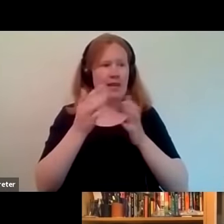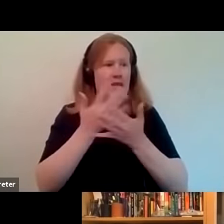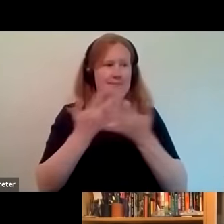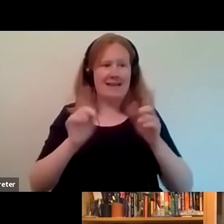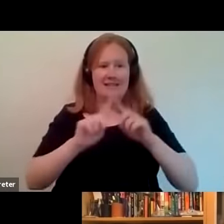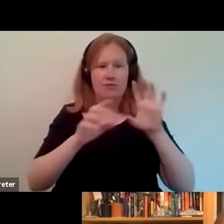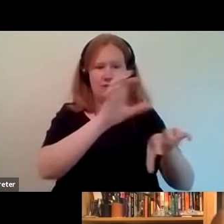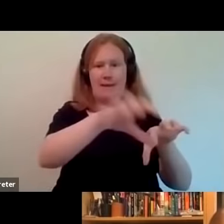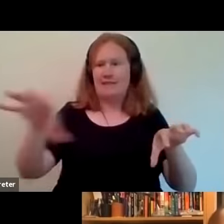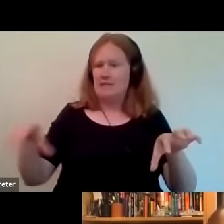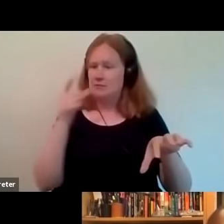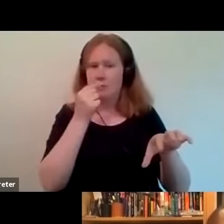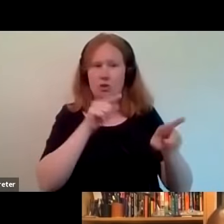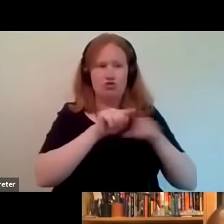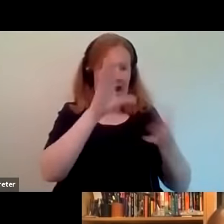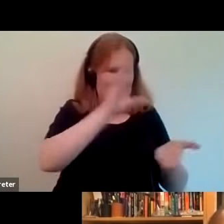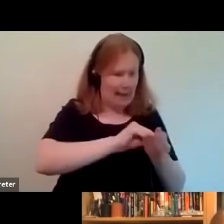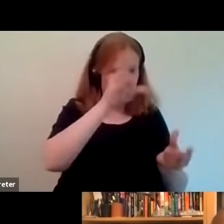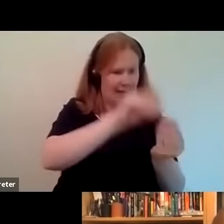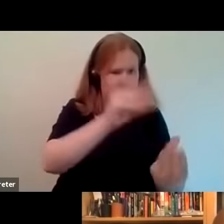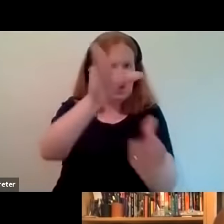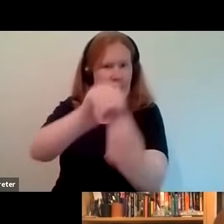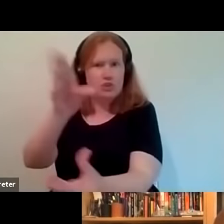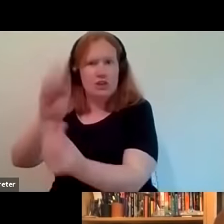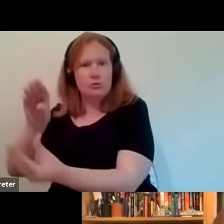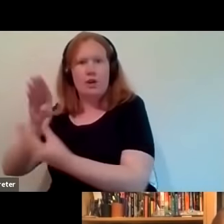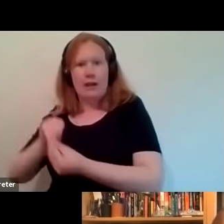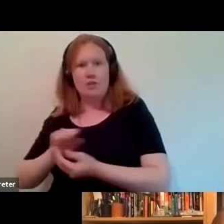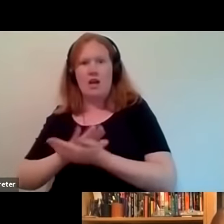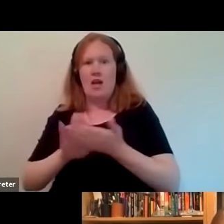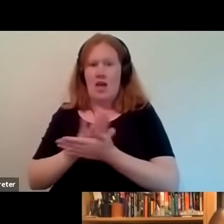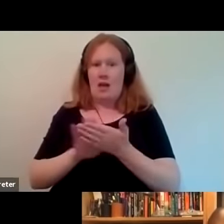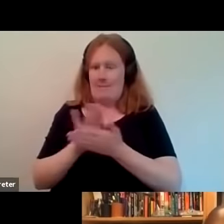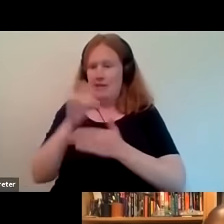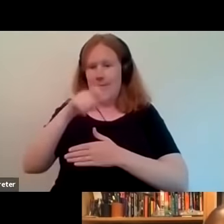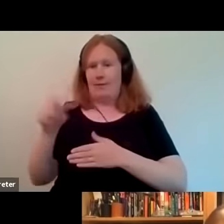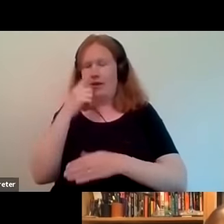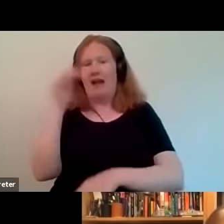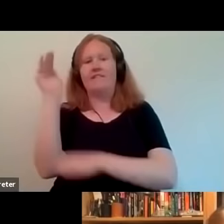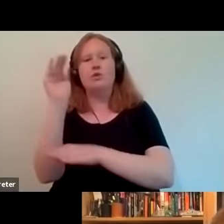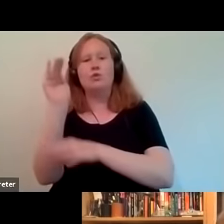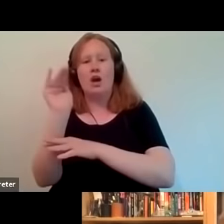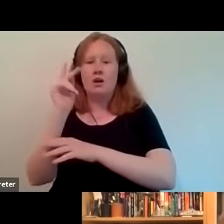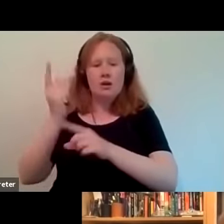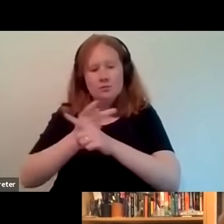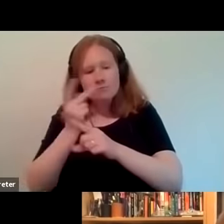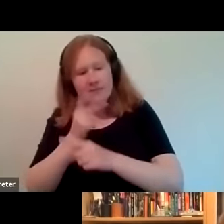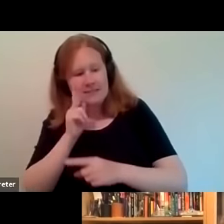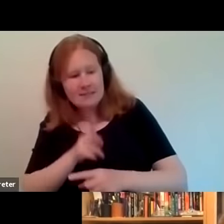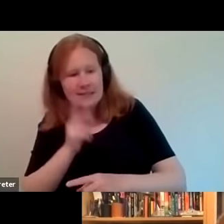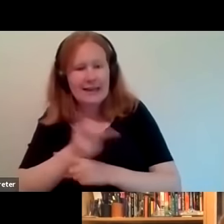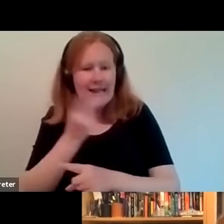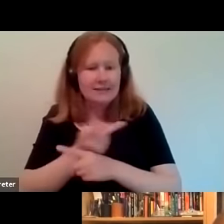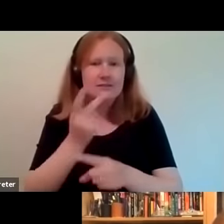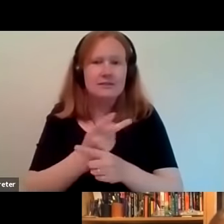in as many forms as possible that will allow for it to be revisited in the future and the university and that whole